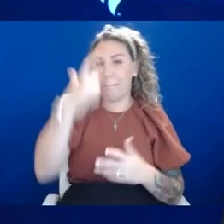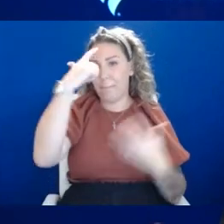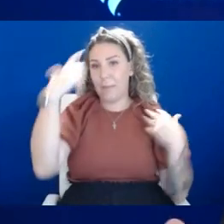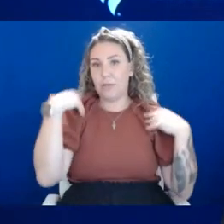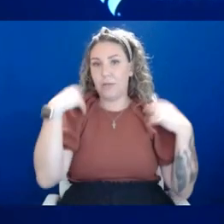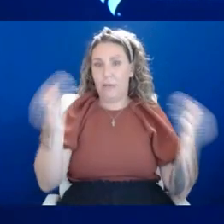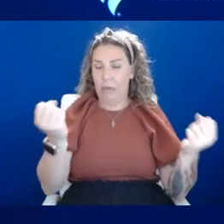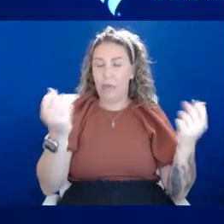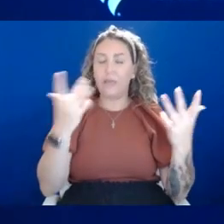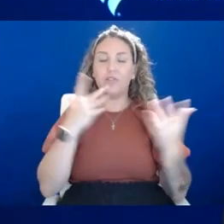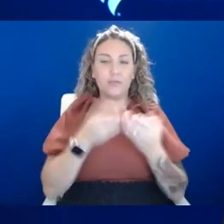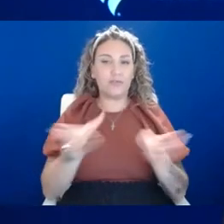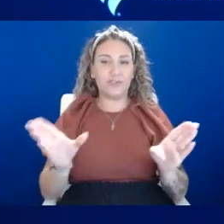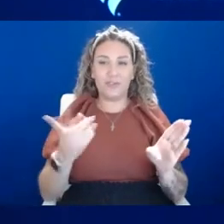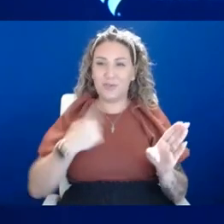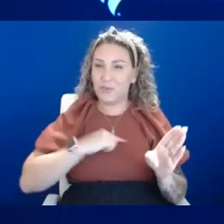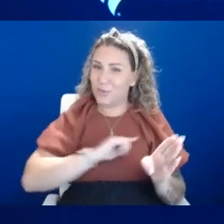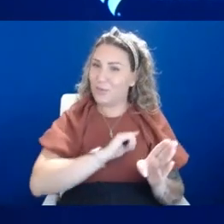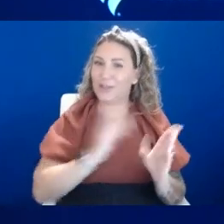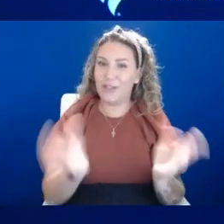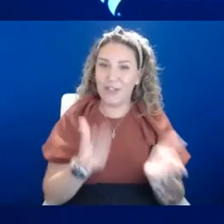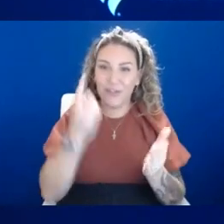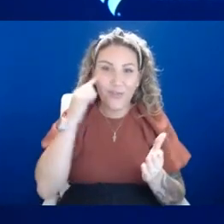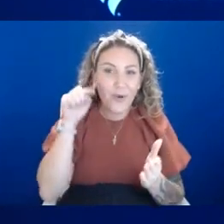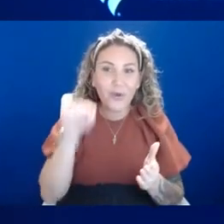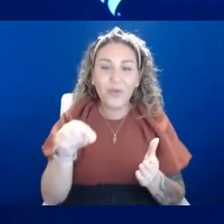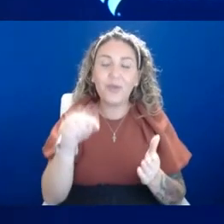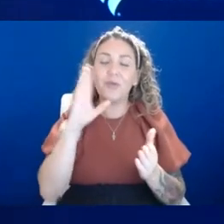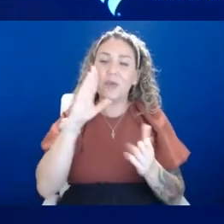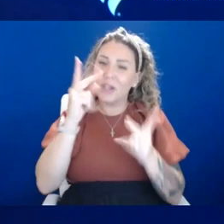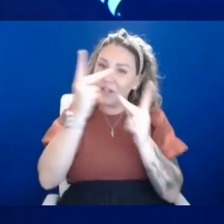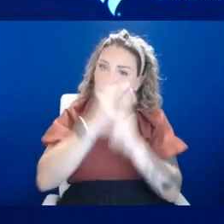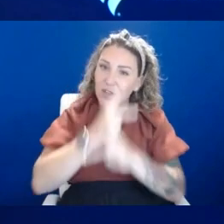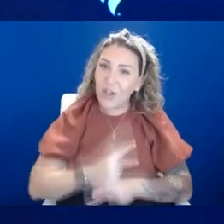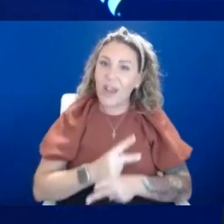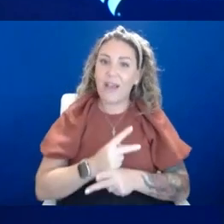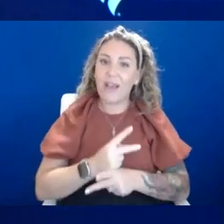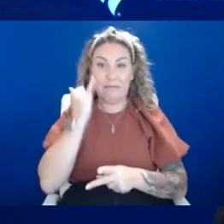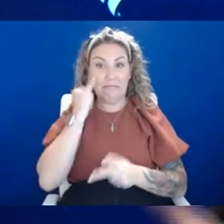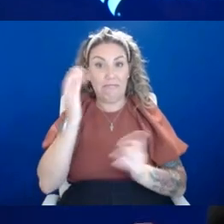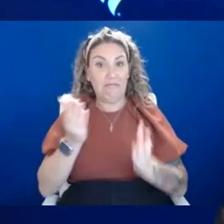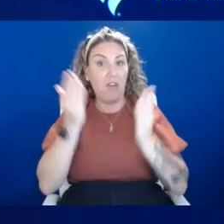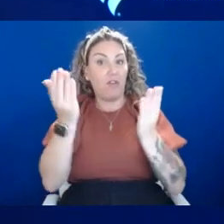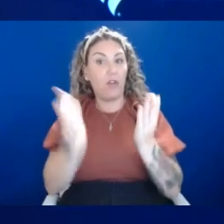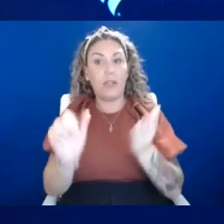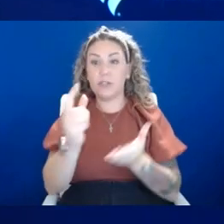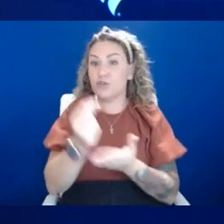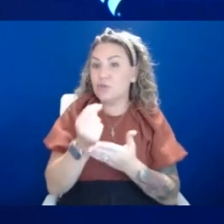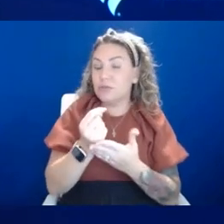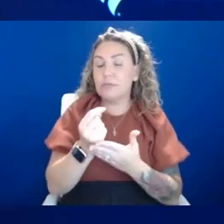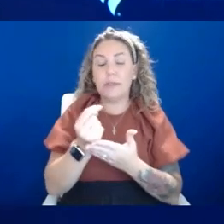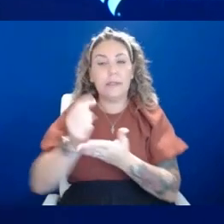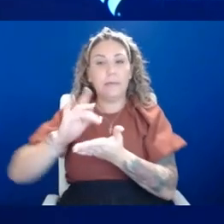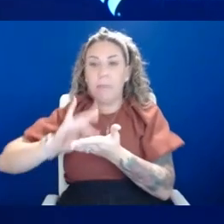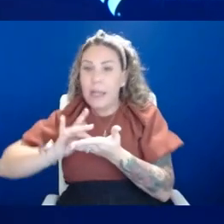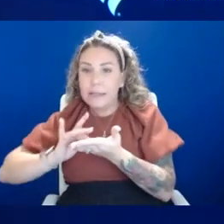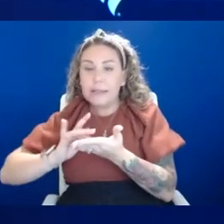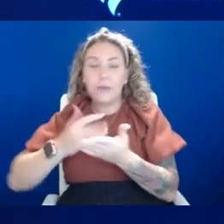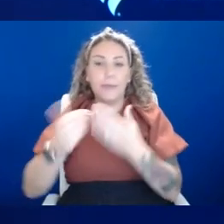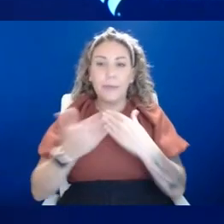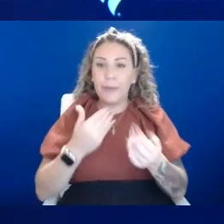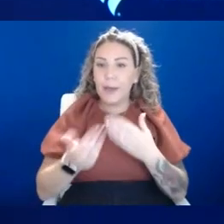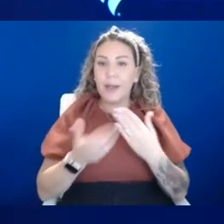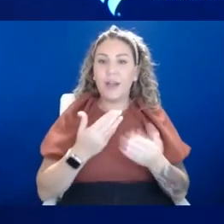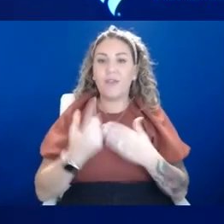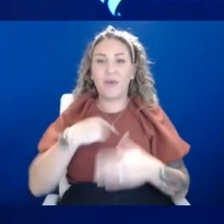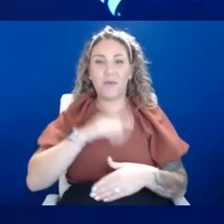just know that we're here for you and we'll try and help you figure it out. Um, and, uh, if we can offer any treatments, whether that's therapy or medications or whatever, um, we'll, we'll